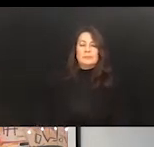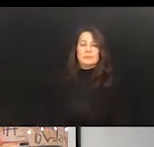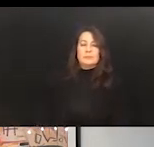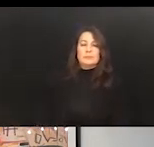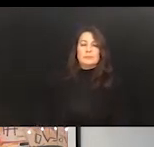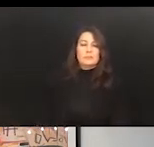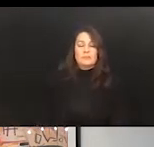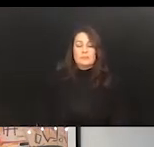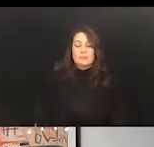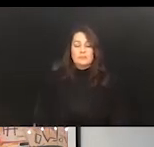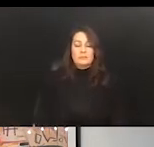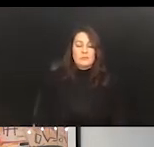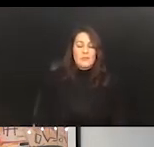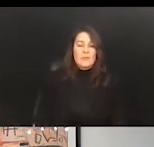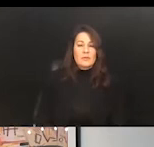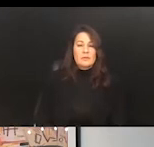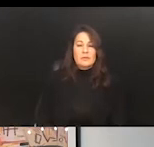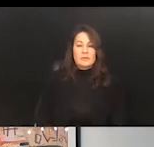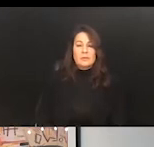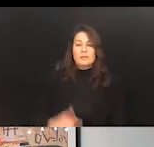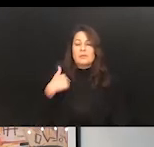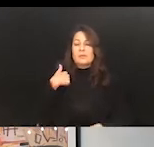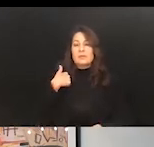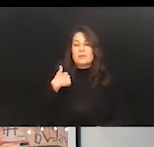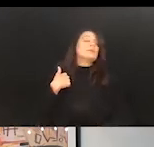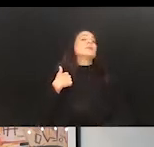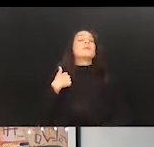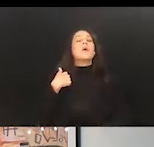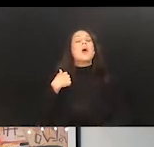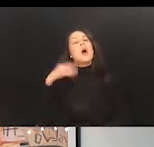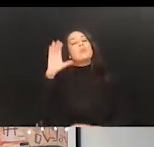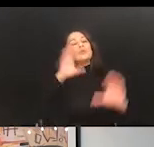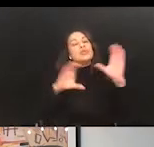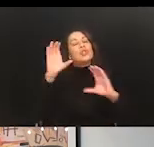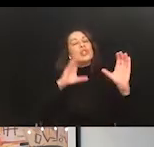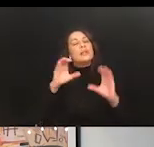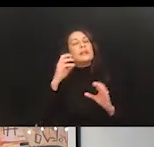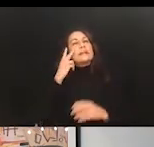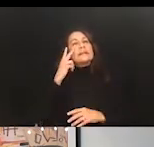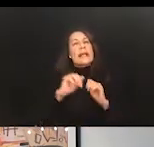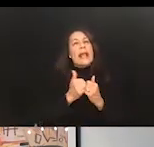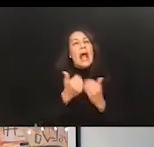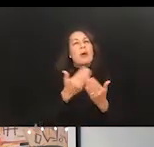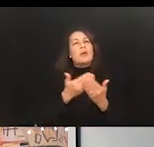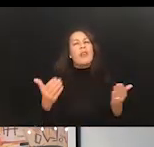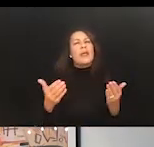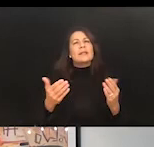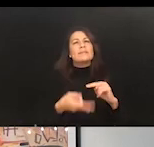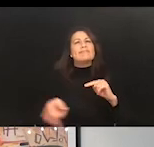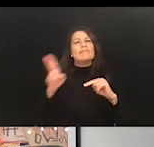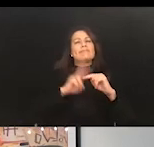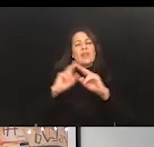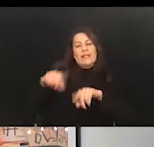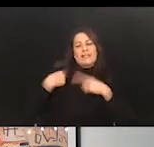So I ended up as I was looking around out there saying, you know, how have things advanced since I last, you know, dove into this area.